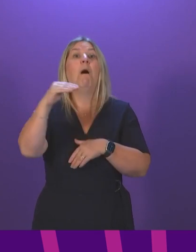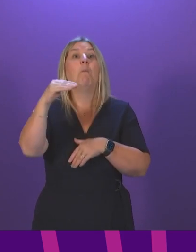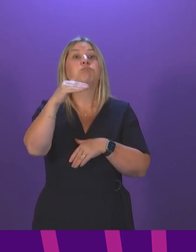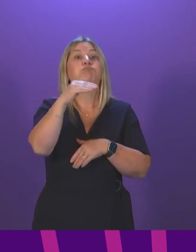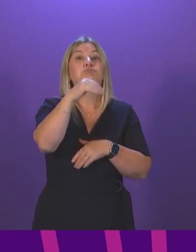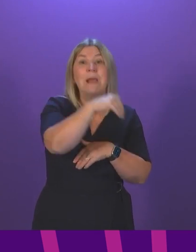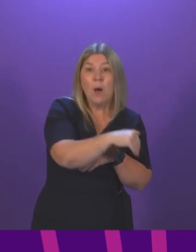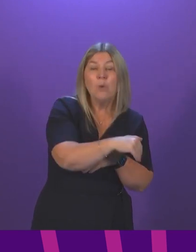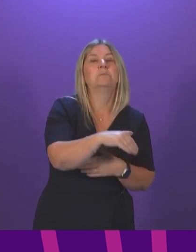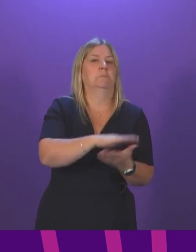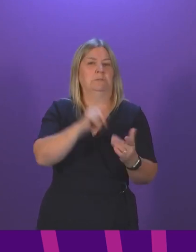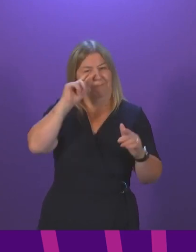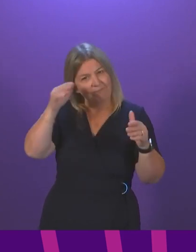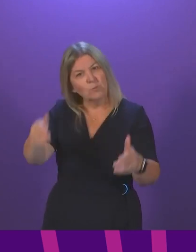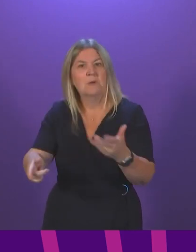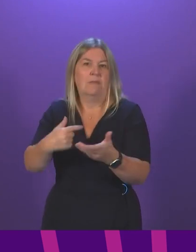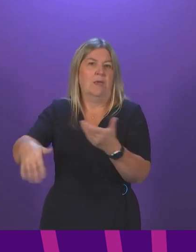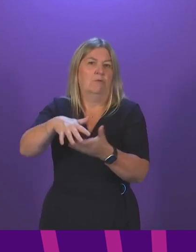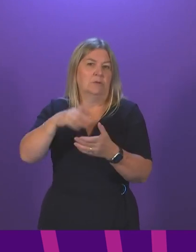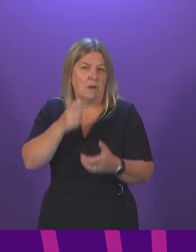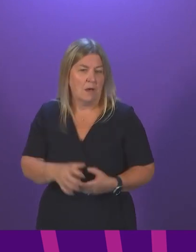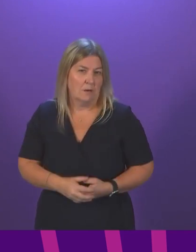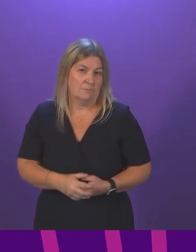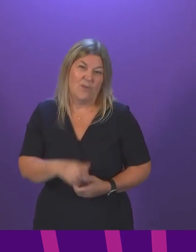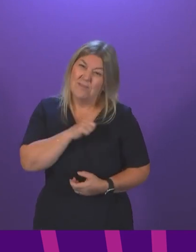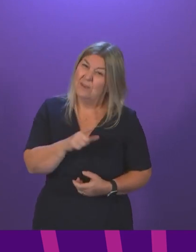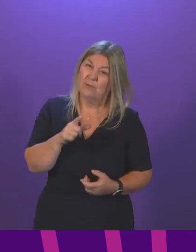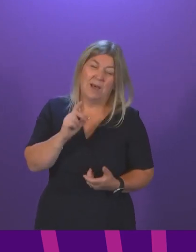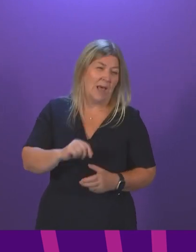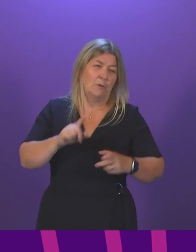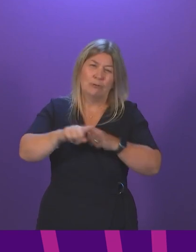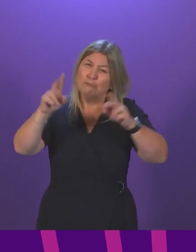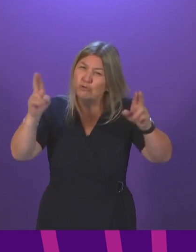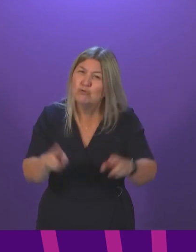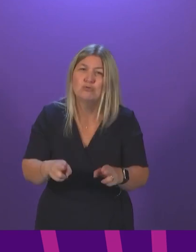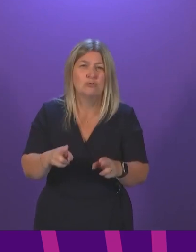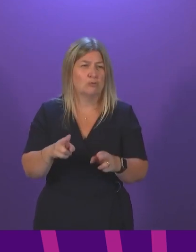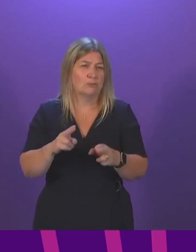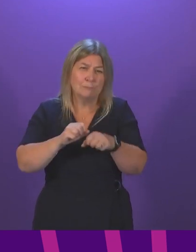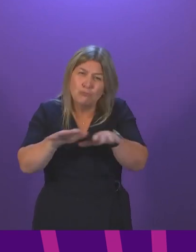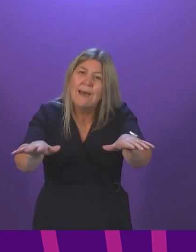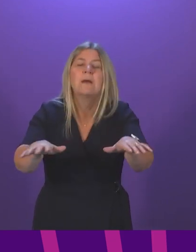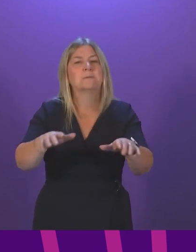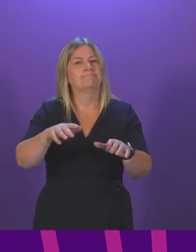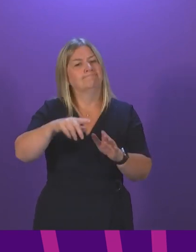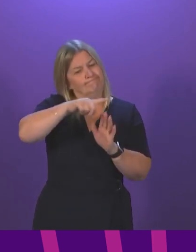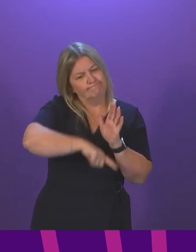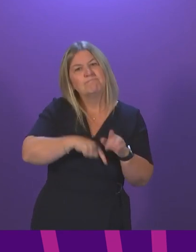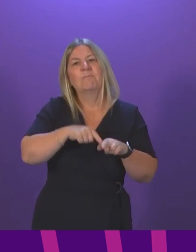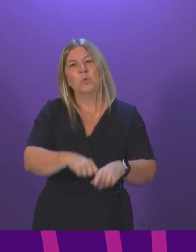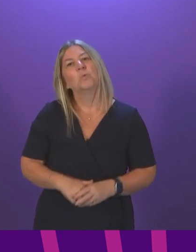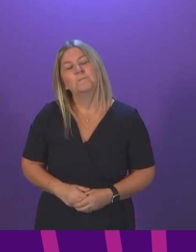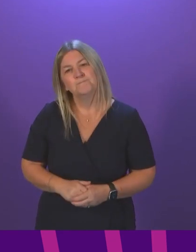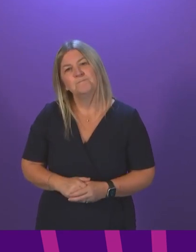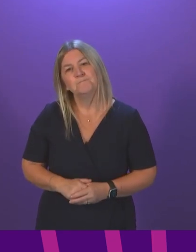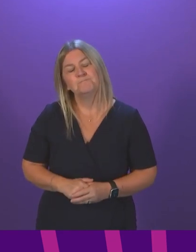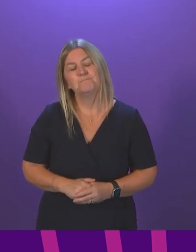that brings us back to the central messages to everybody about all of the mitigations that we all have to follow to make sure we keep Covid cases on a downward track.